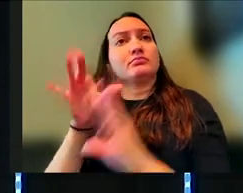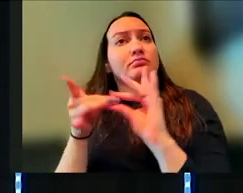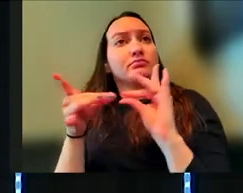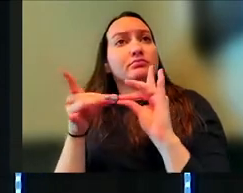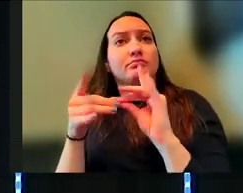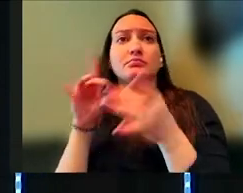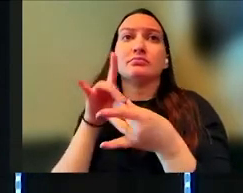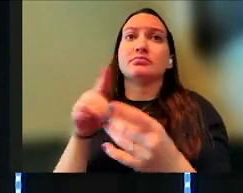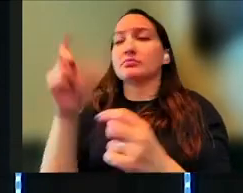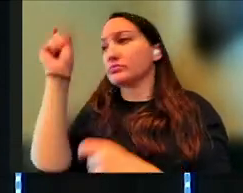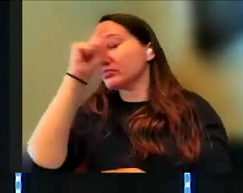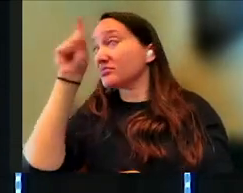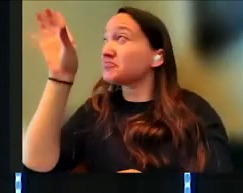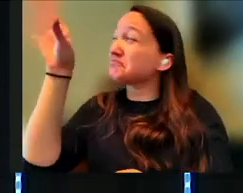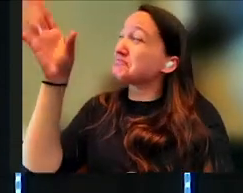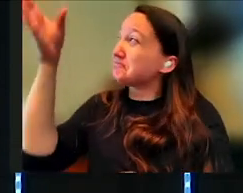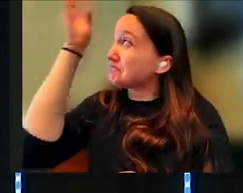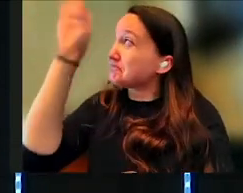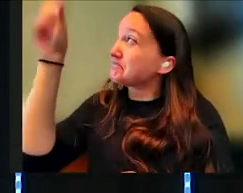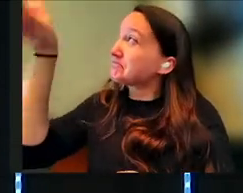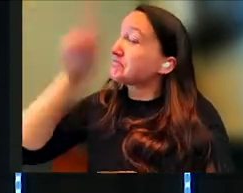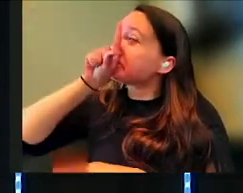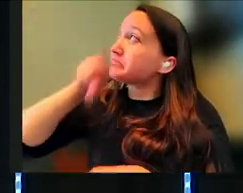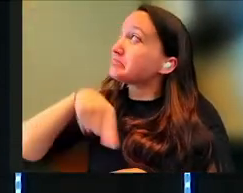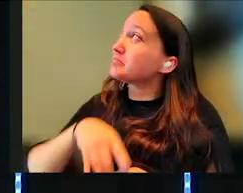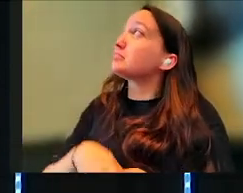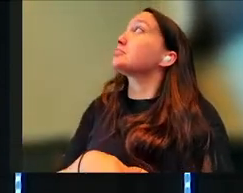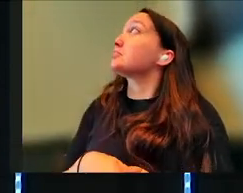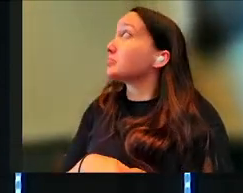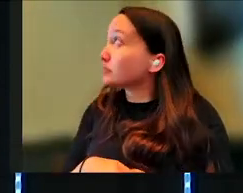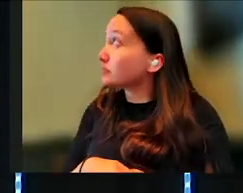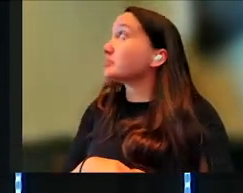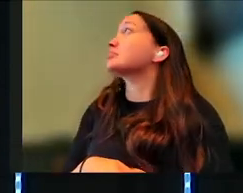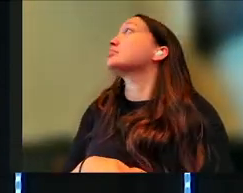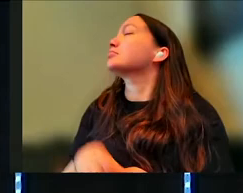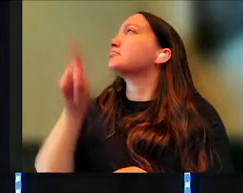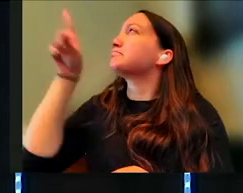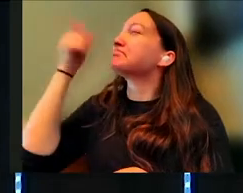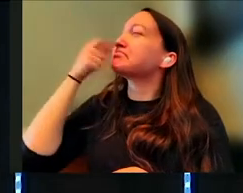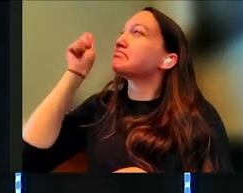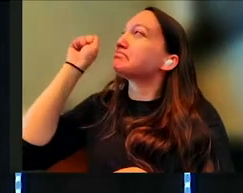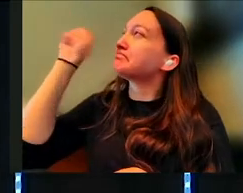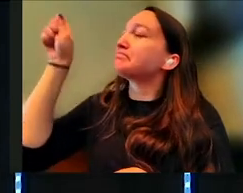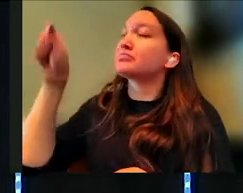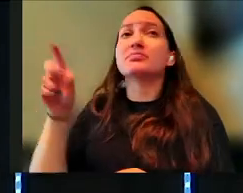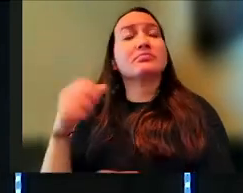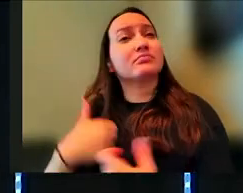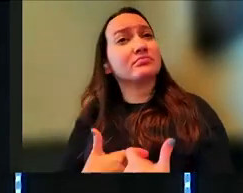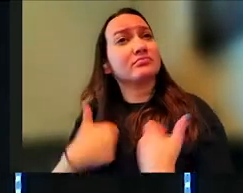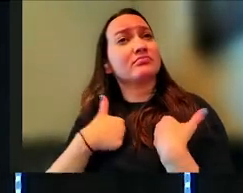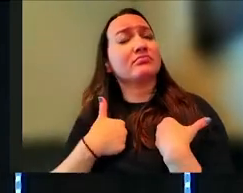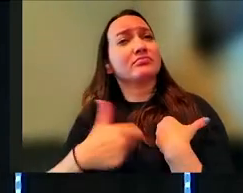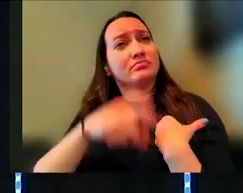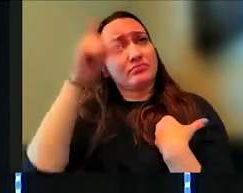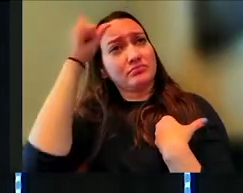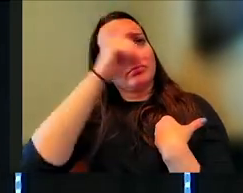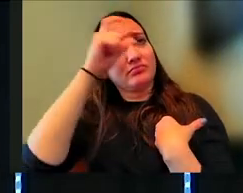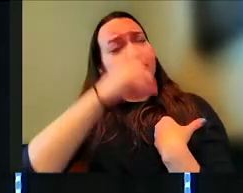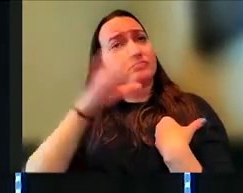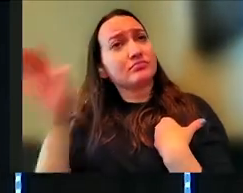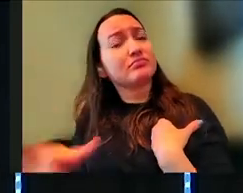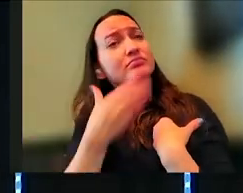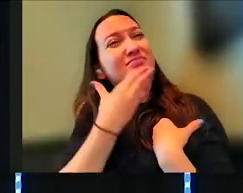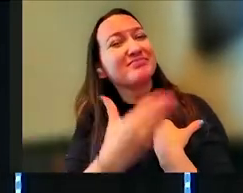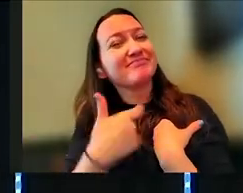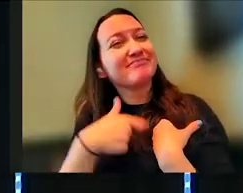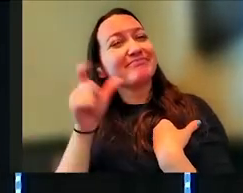hey, God, you're the answer. You're it. If I want to live a wise life, if I want to do things well, I've got